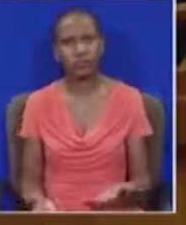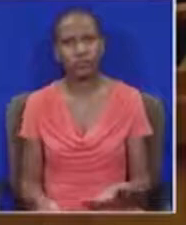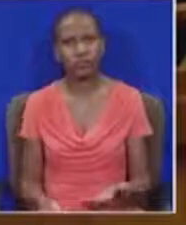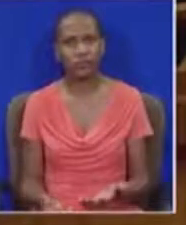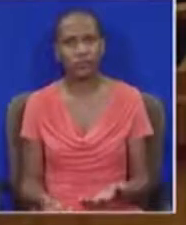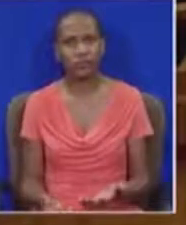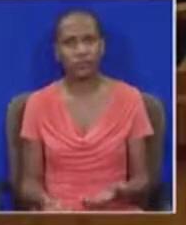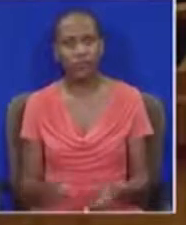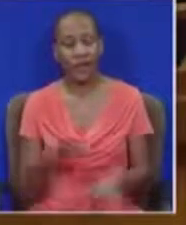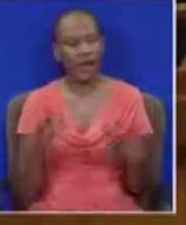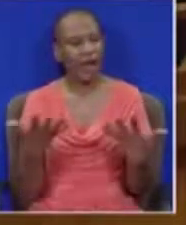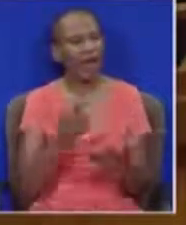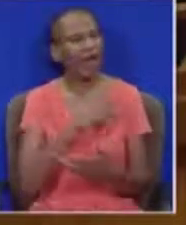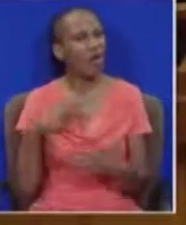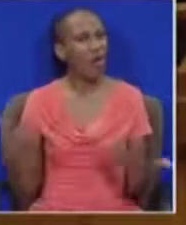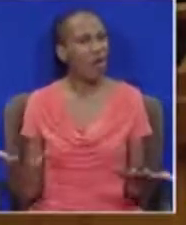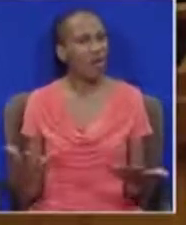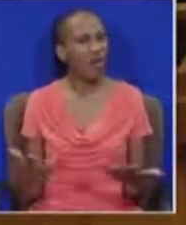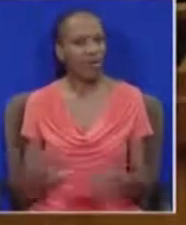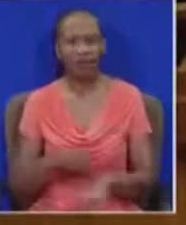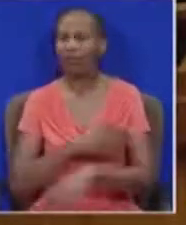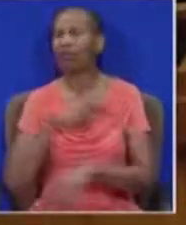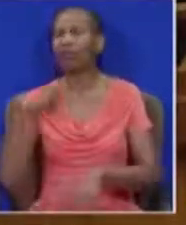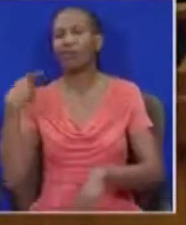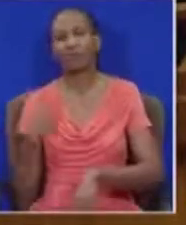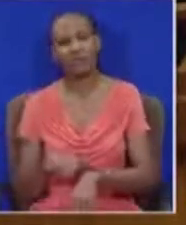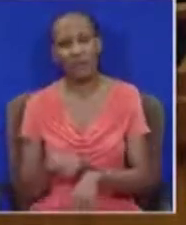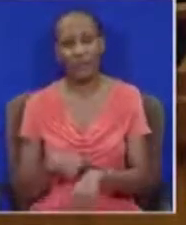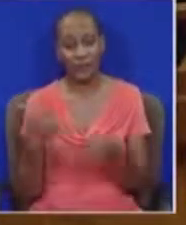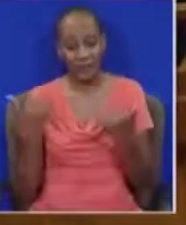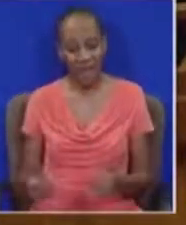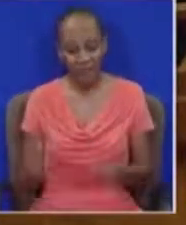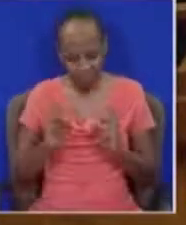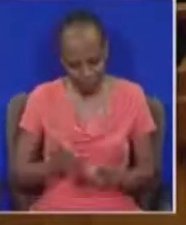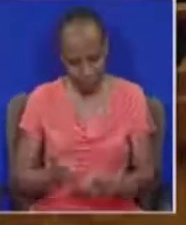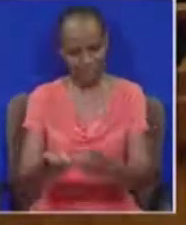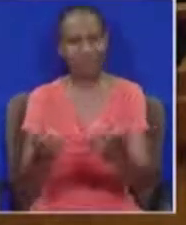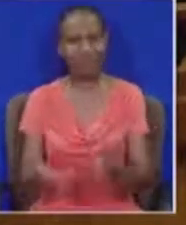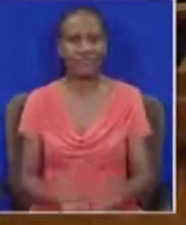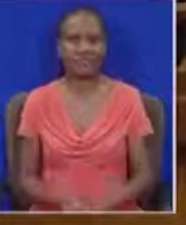How long? Too long. This is an emergency.